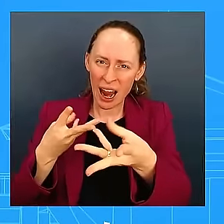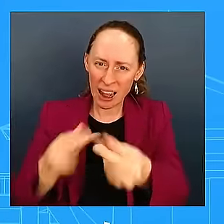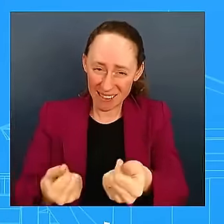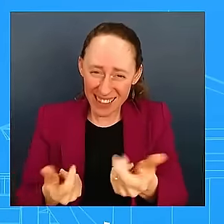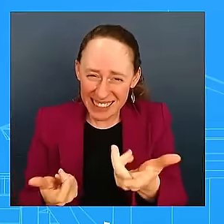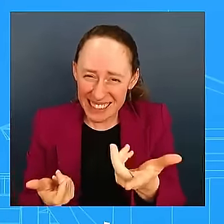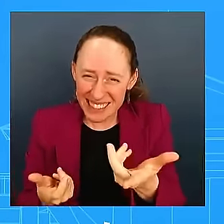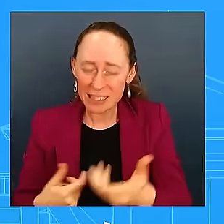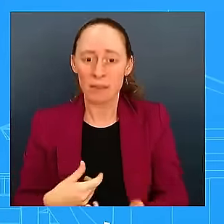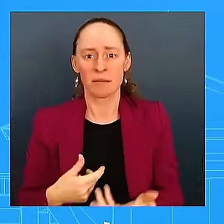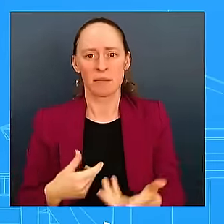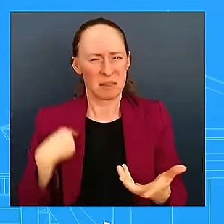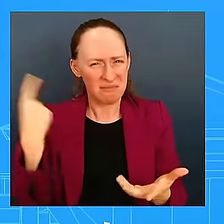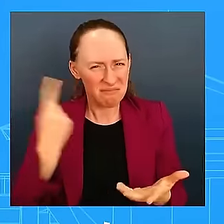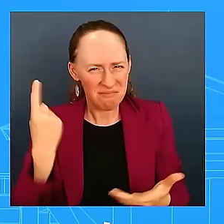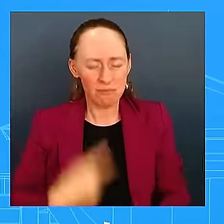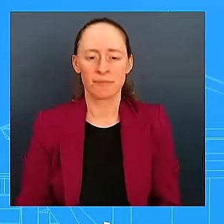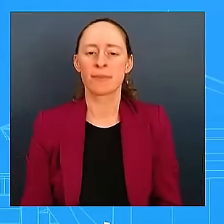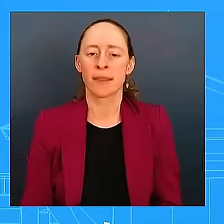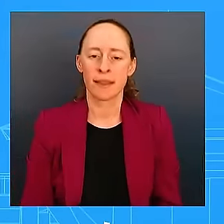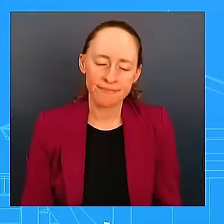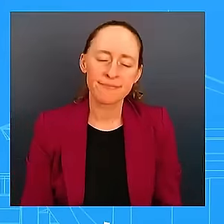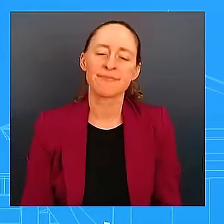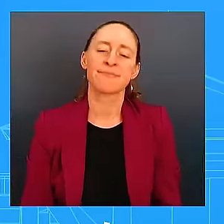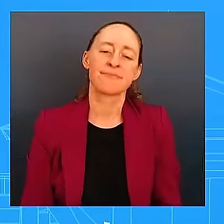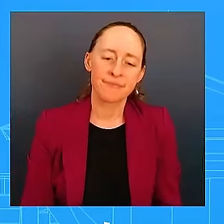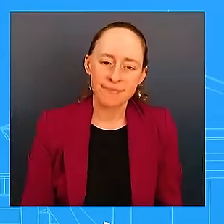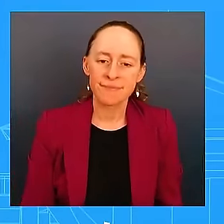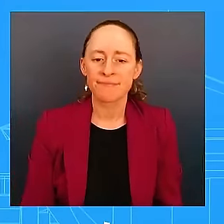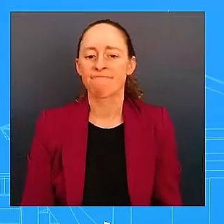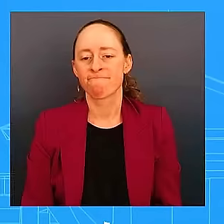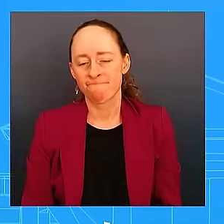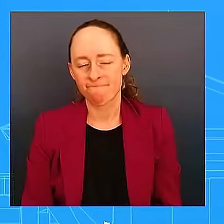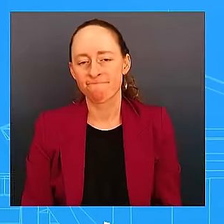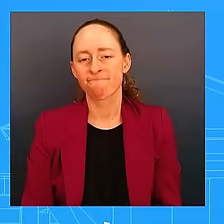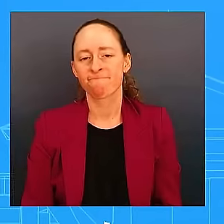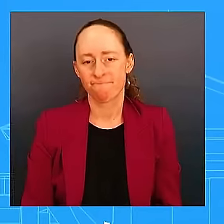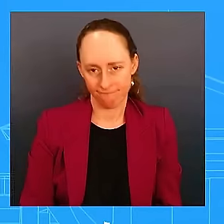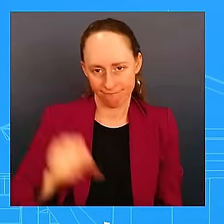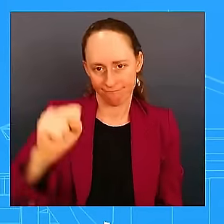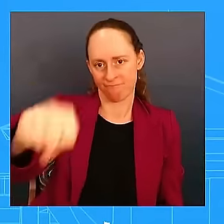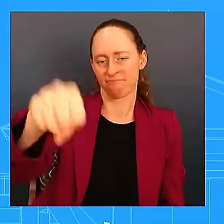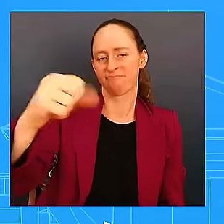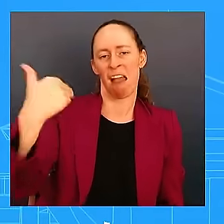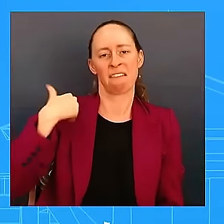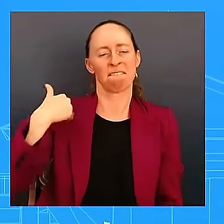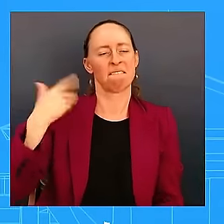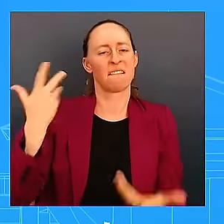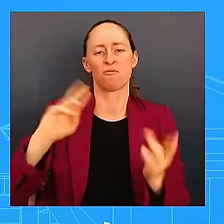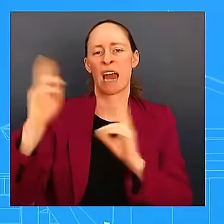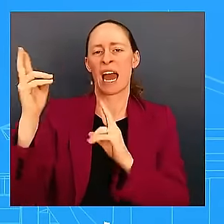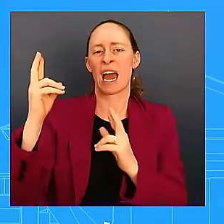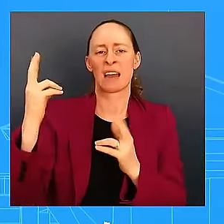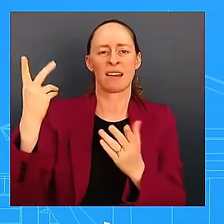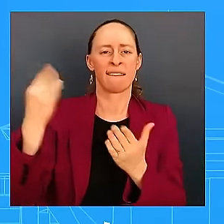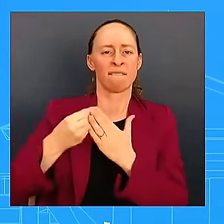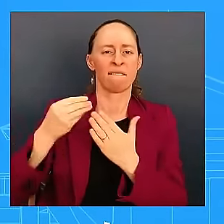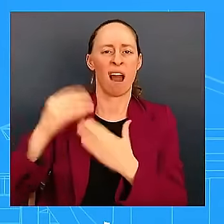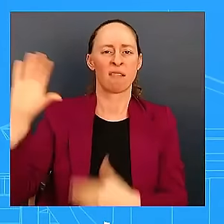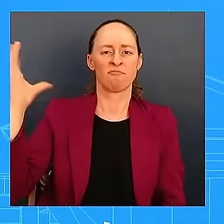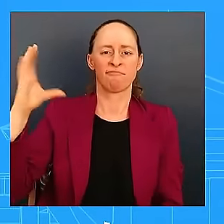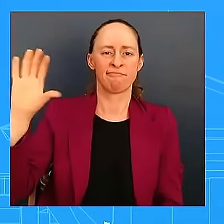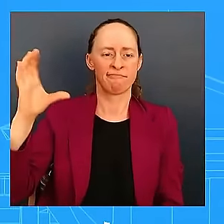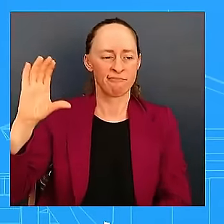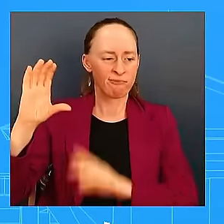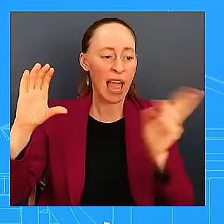we went into immediate needs funding as our disaster relief fund, the funding was running low. But the reason we do that is to make sure we